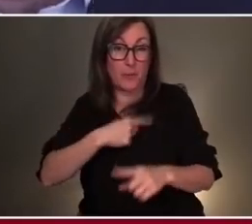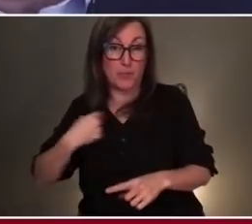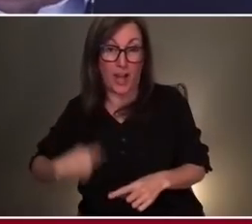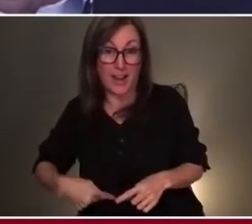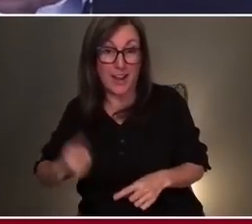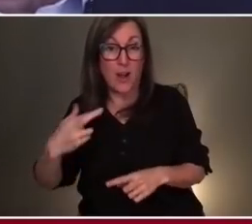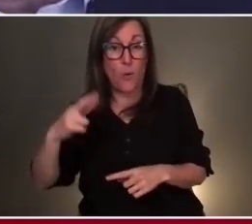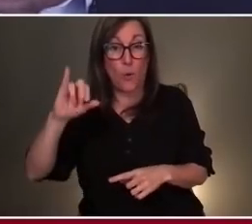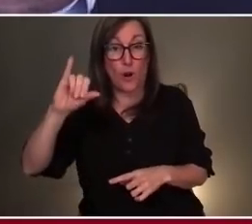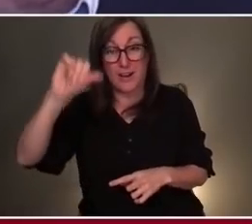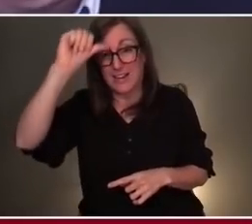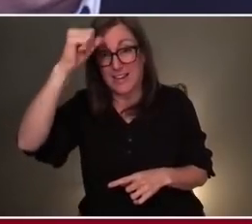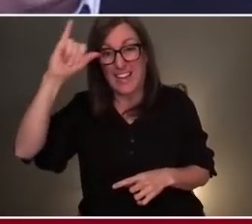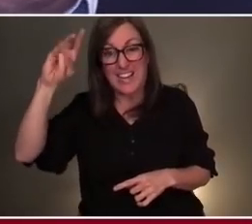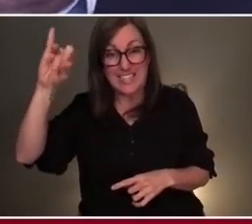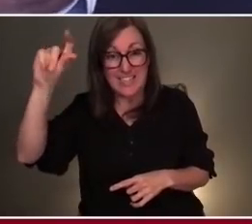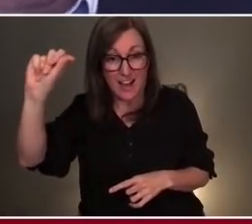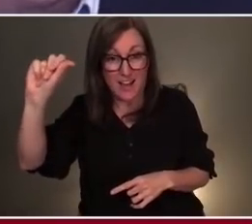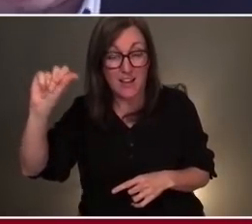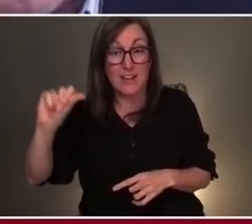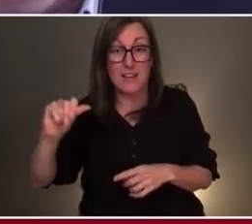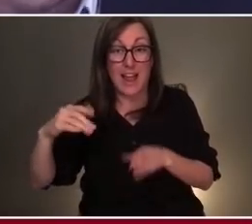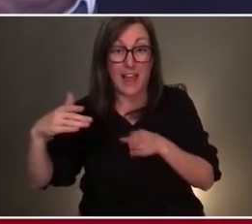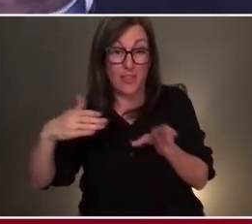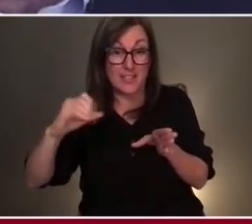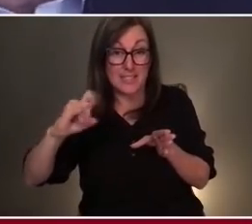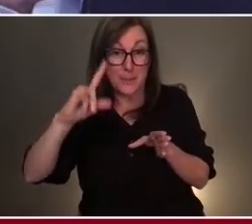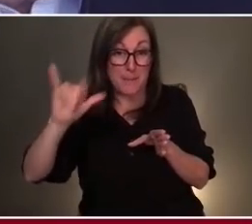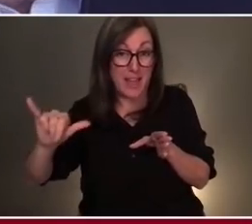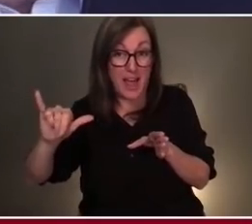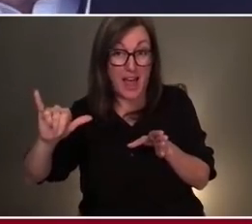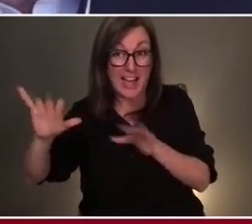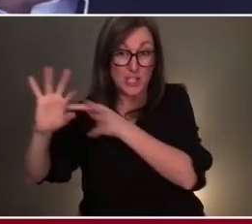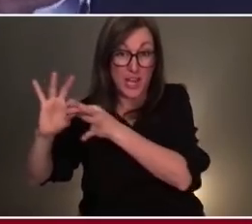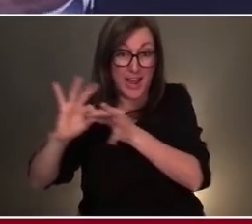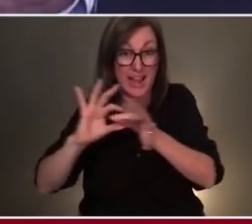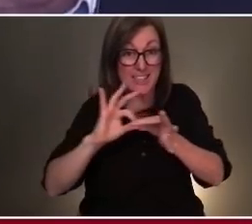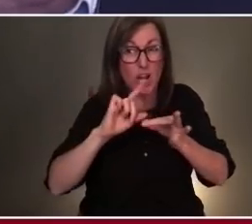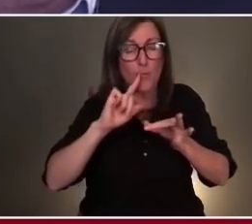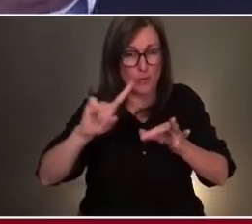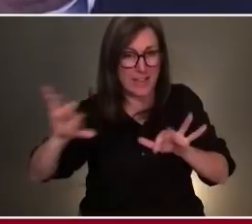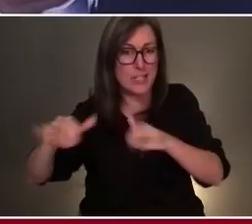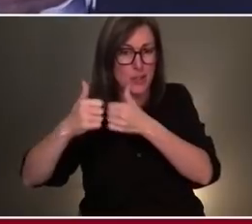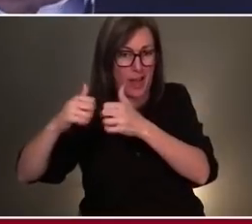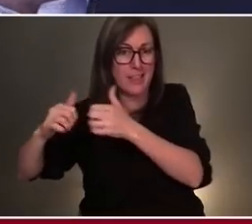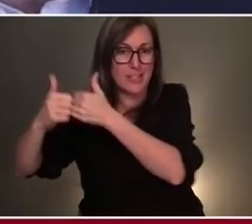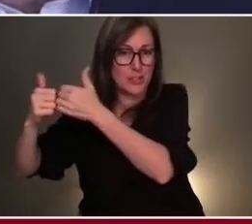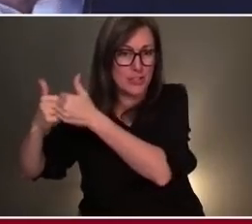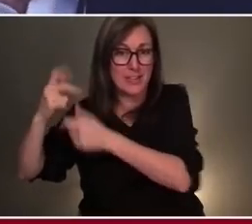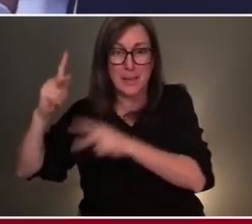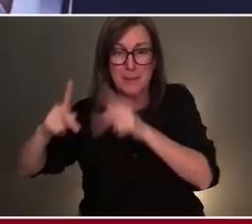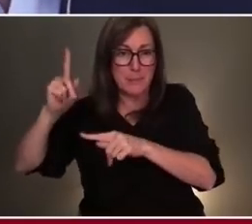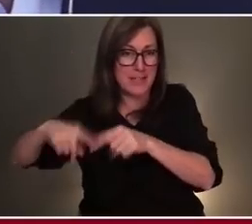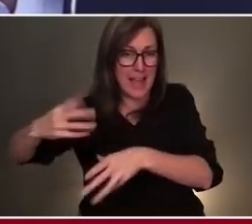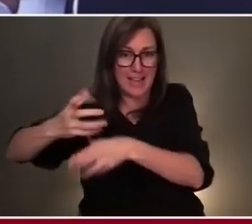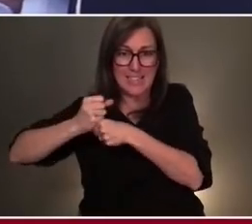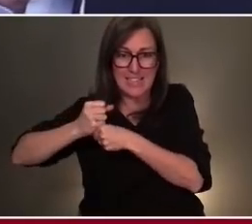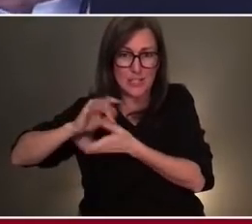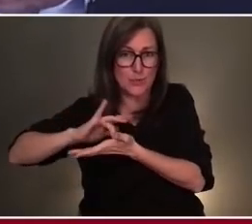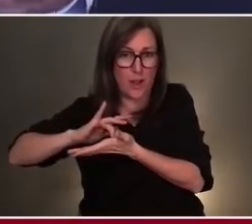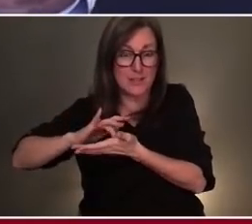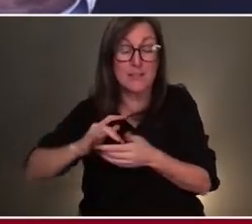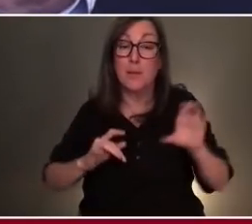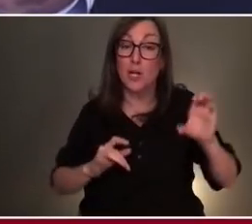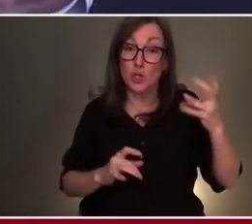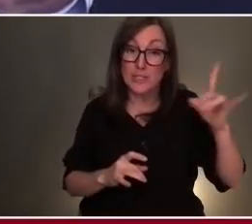and the supply chains are incredibly, incredibly challenged, and people can't get drugs. But for Christy's generosity and